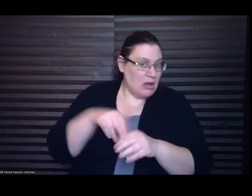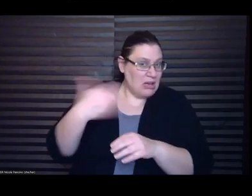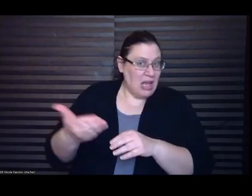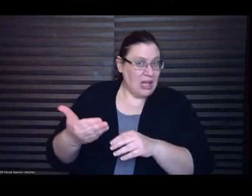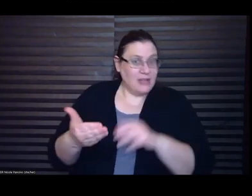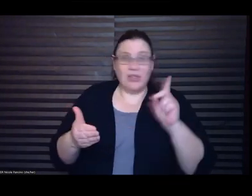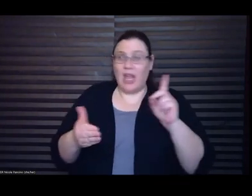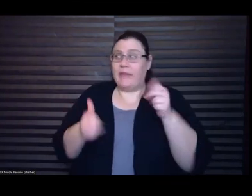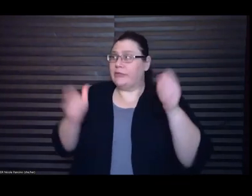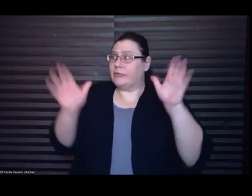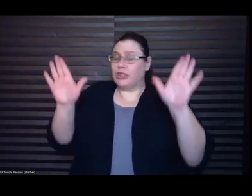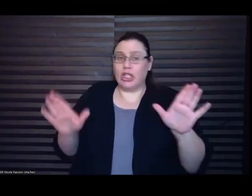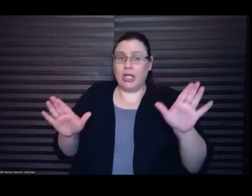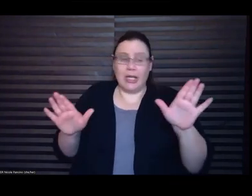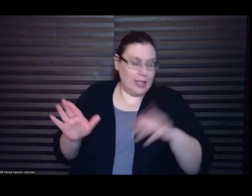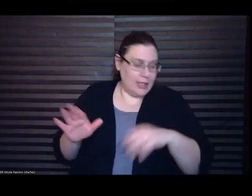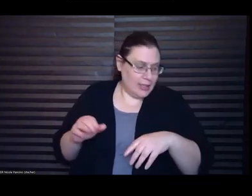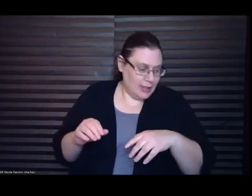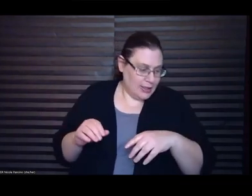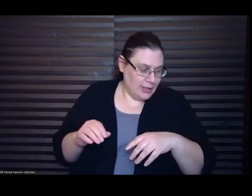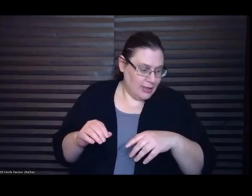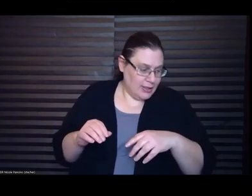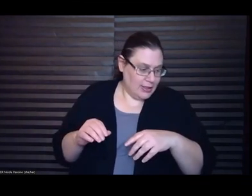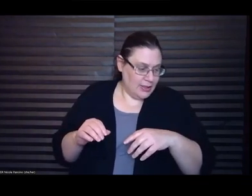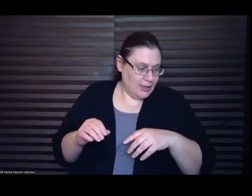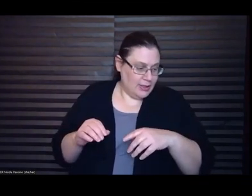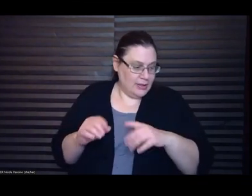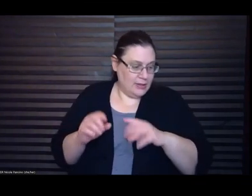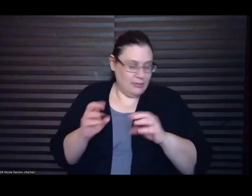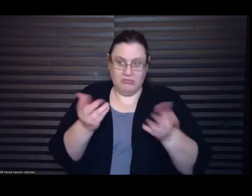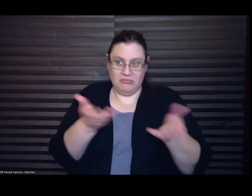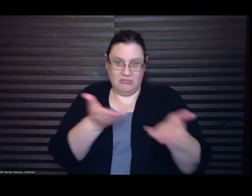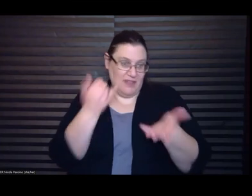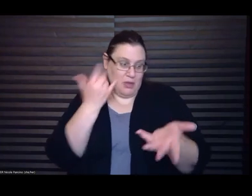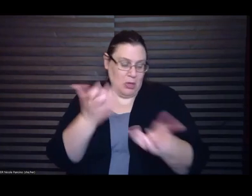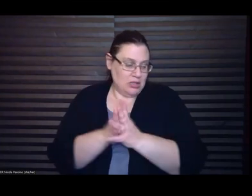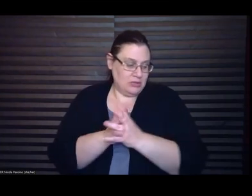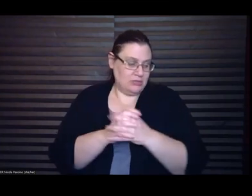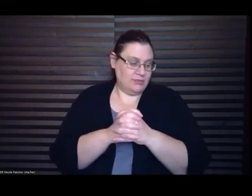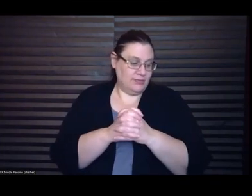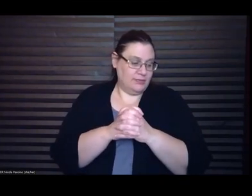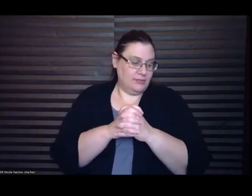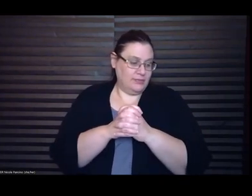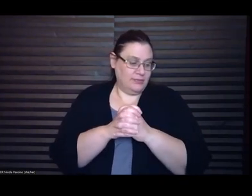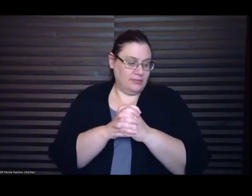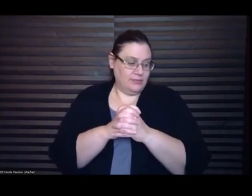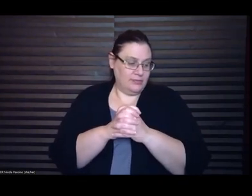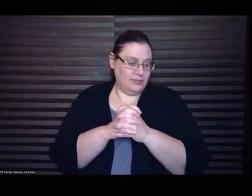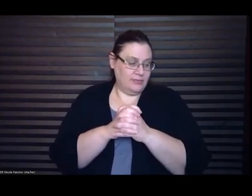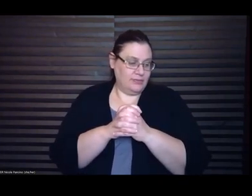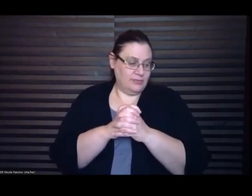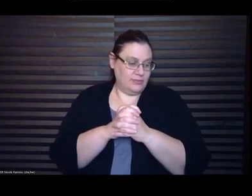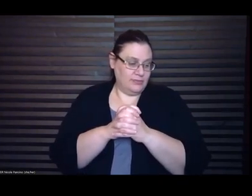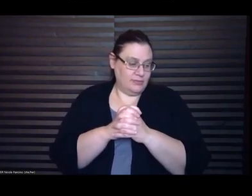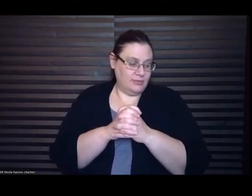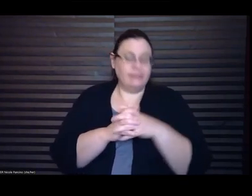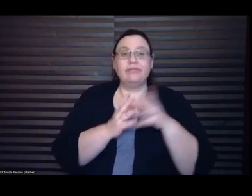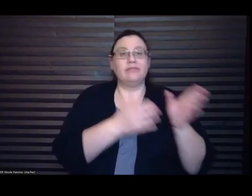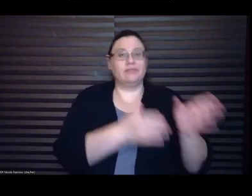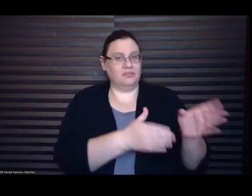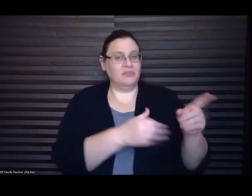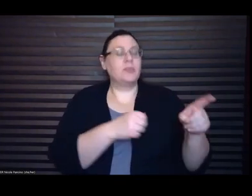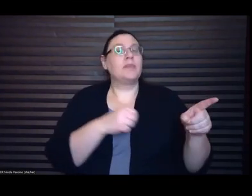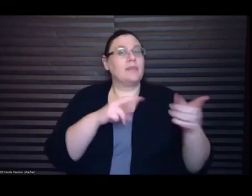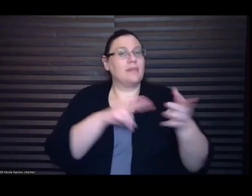I mean it's it was kind of heartening hearing Kirsten talk about